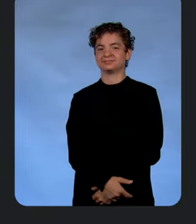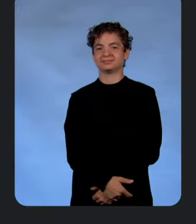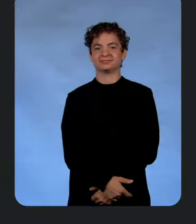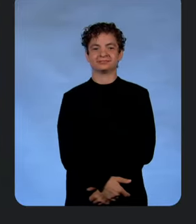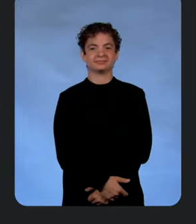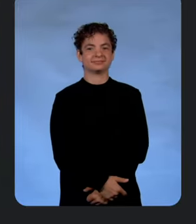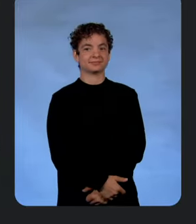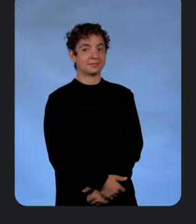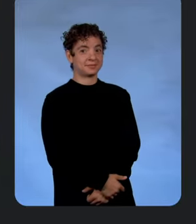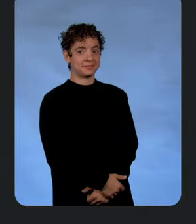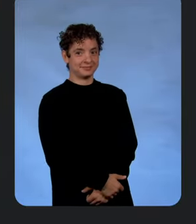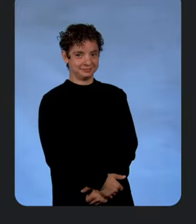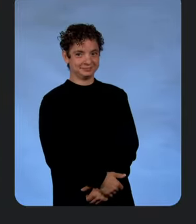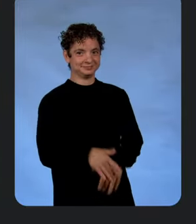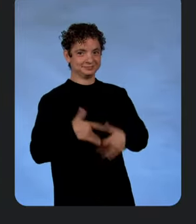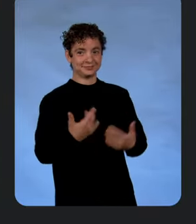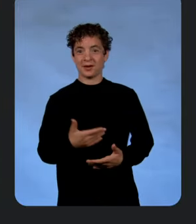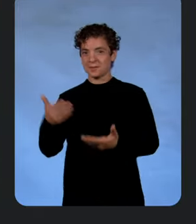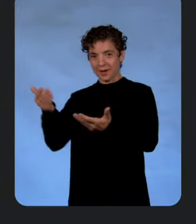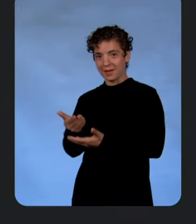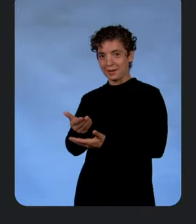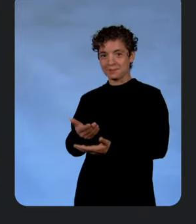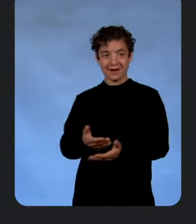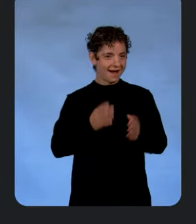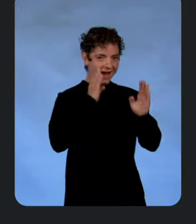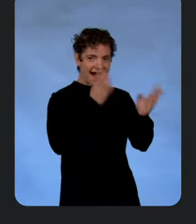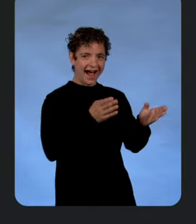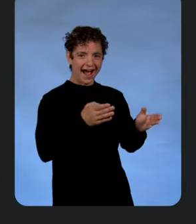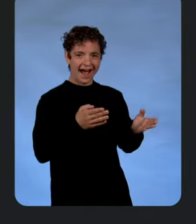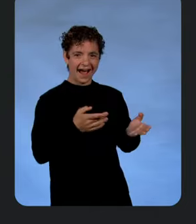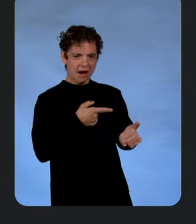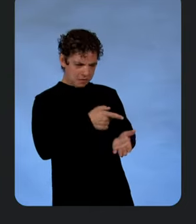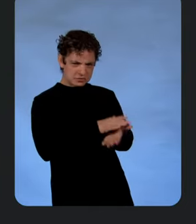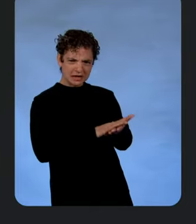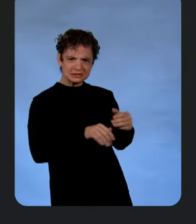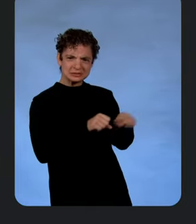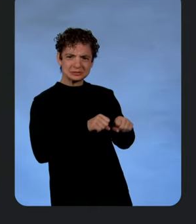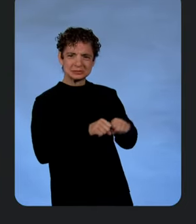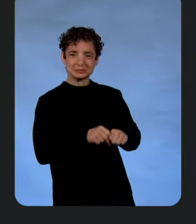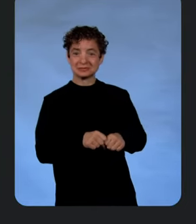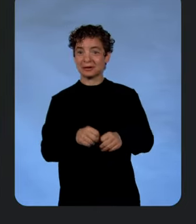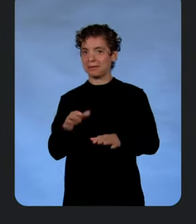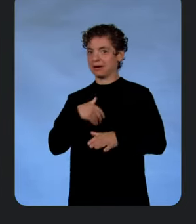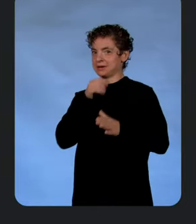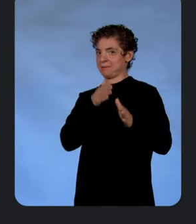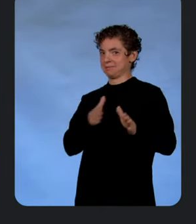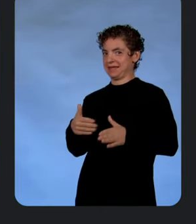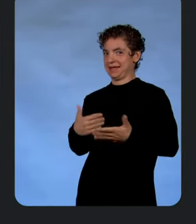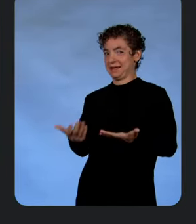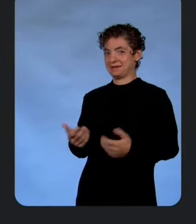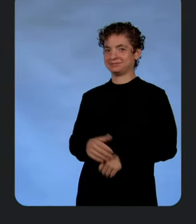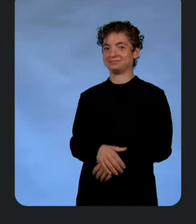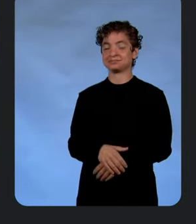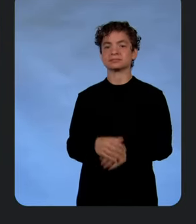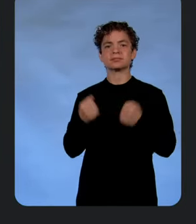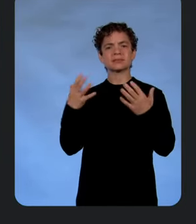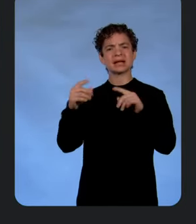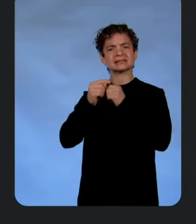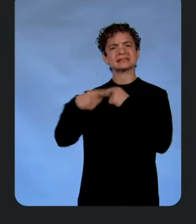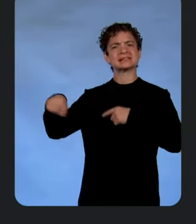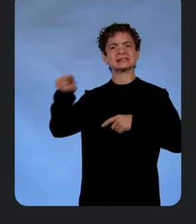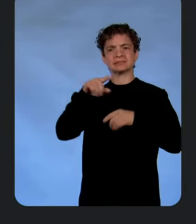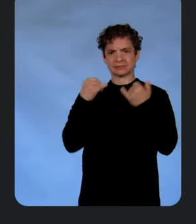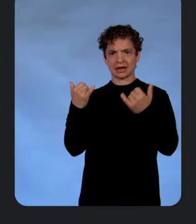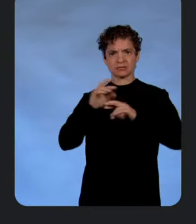Welcome, Steve. Hey, Chloe. Nice shoes. Check it out. Hey, thanks. Totally not planned. A lot of teams out there are getting ready to ship their first